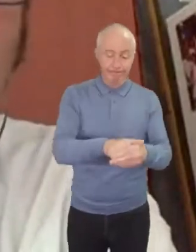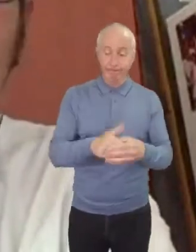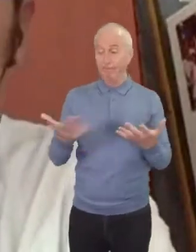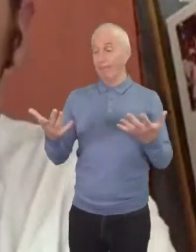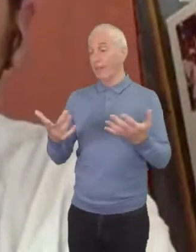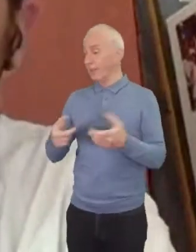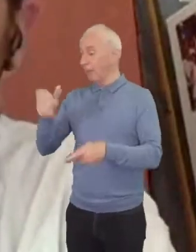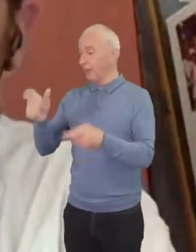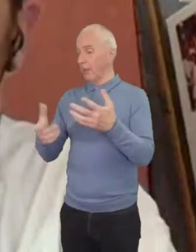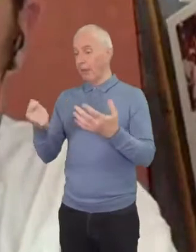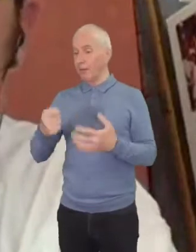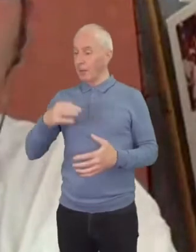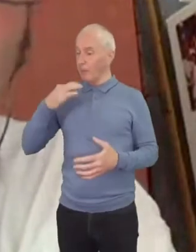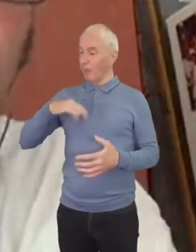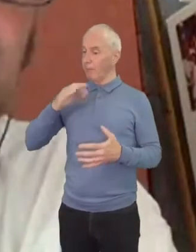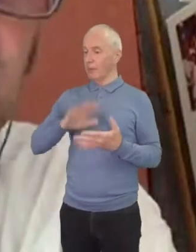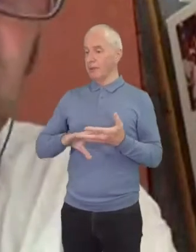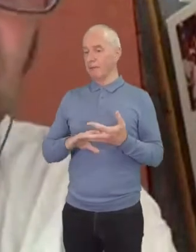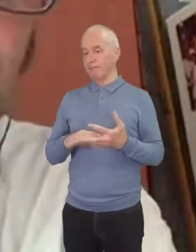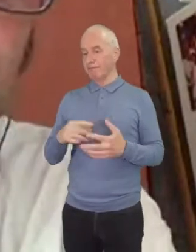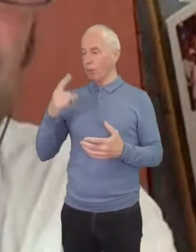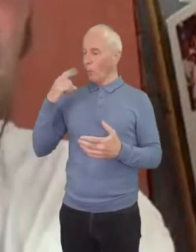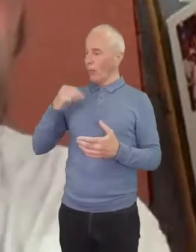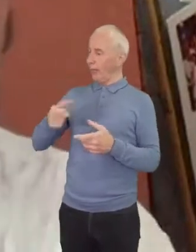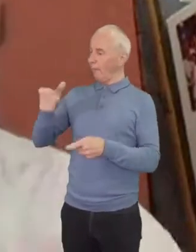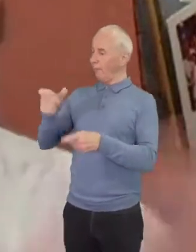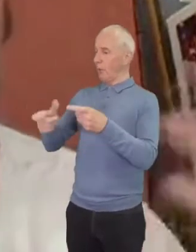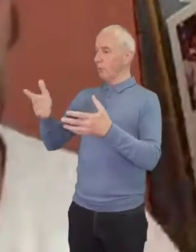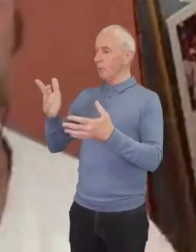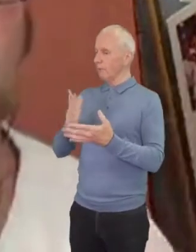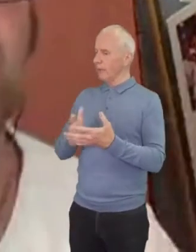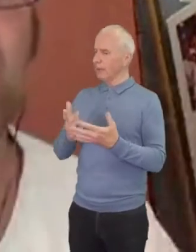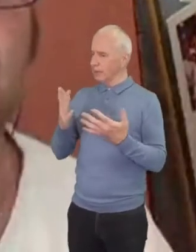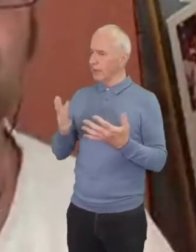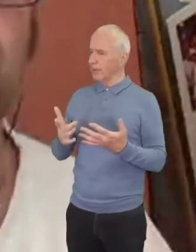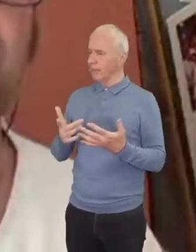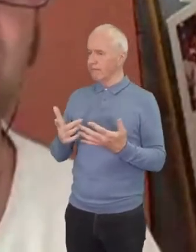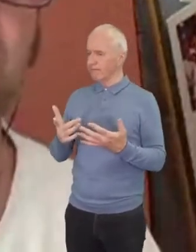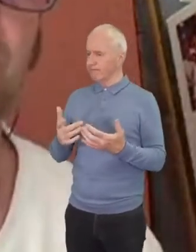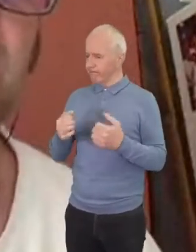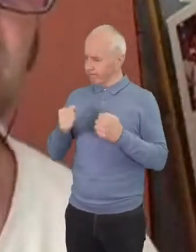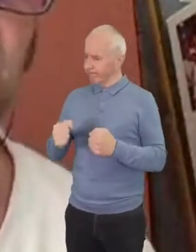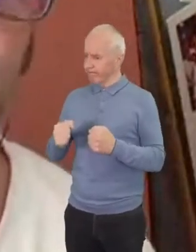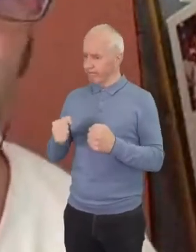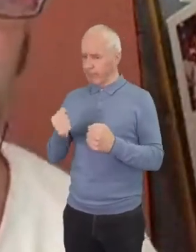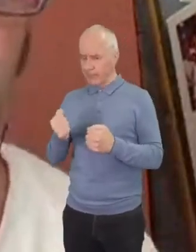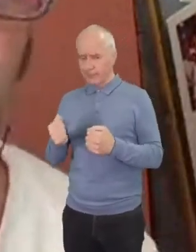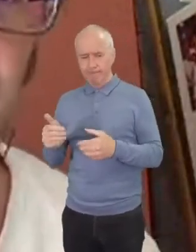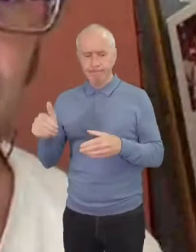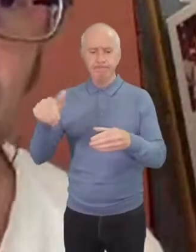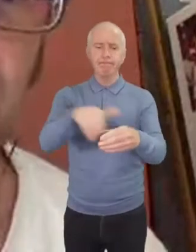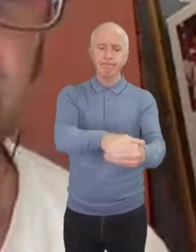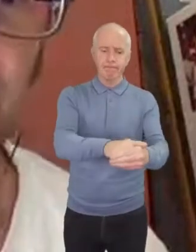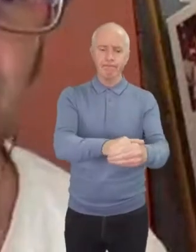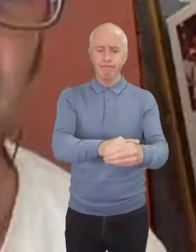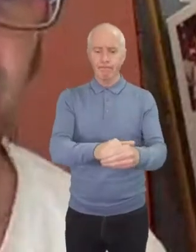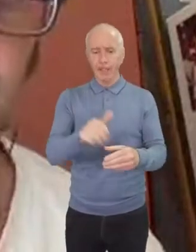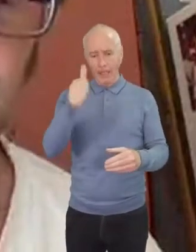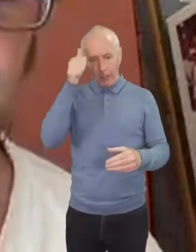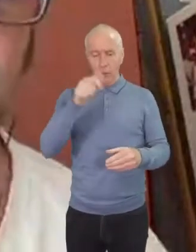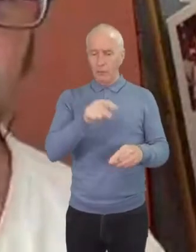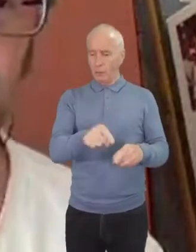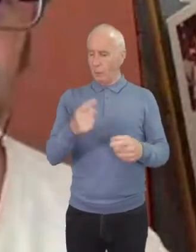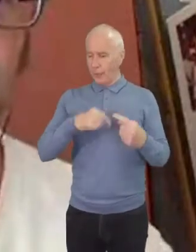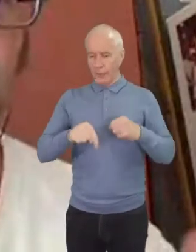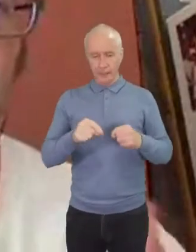things that we can do is be more intentional about putting our ourselves in places where we are a minority more